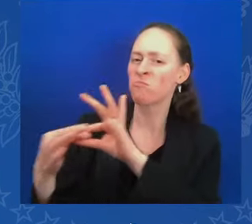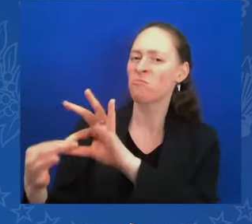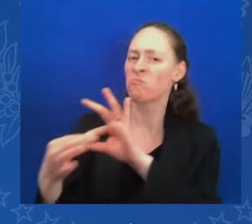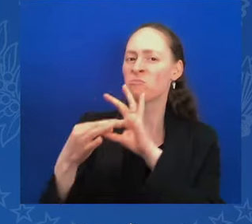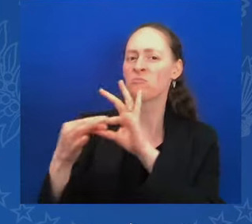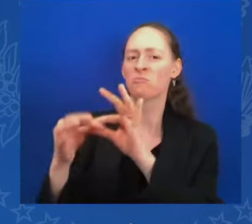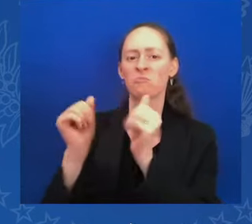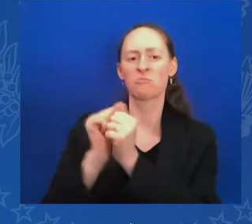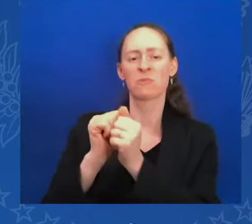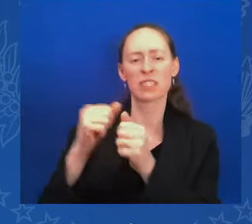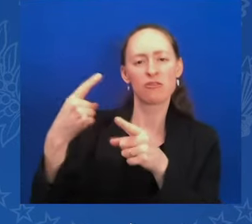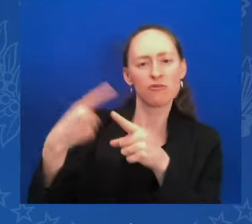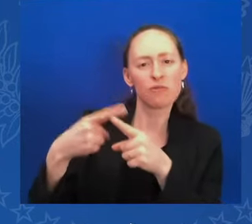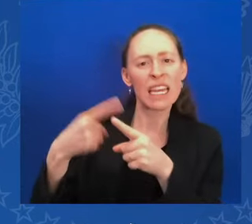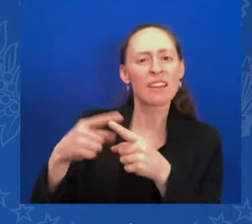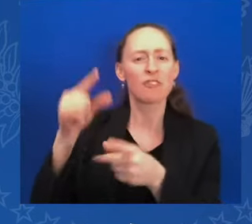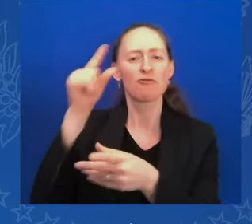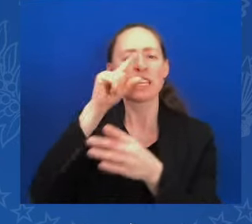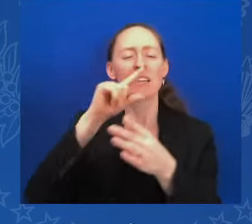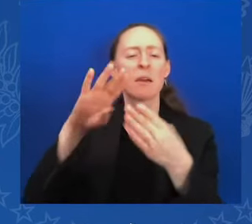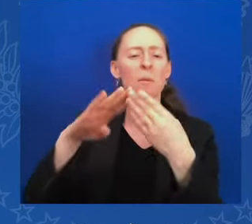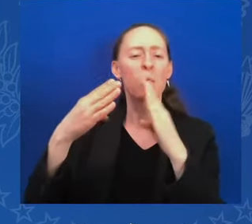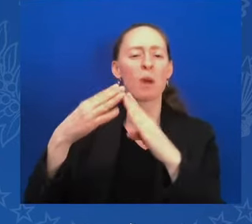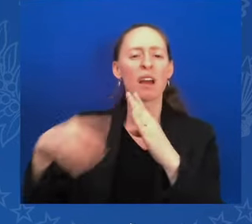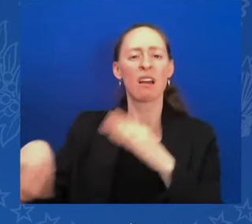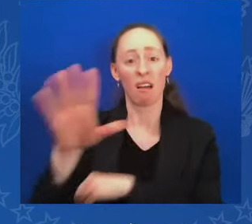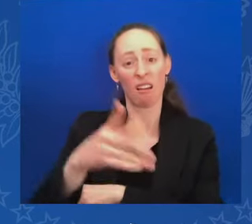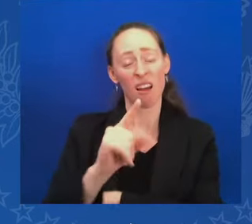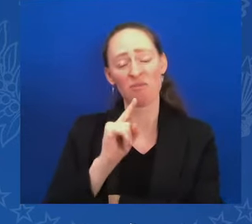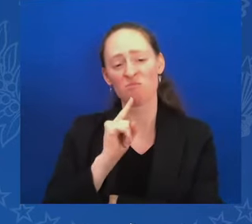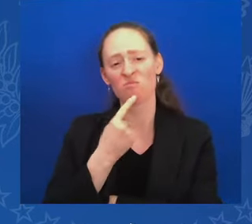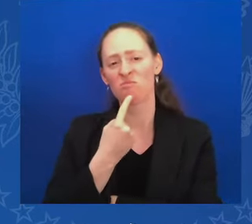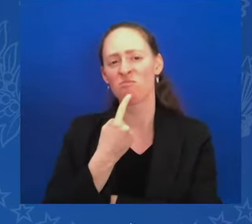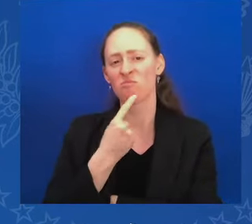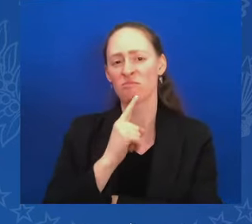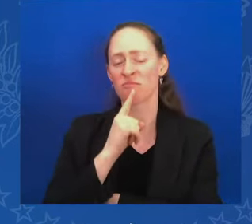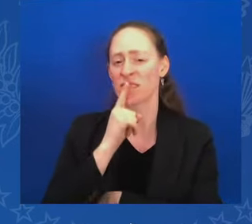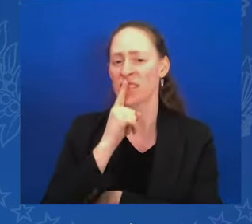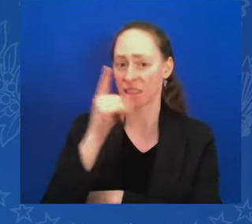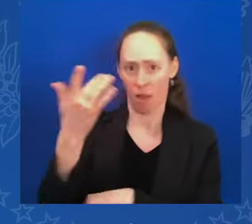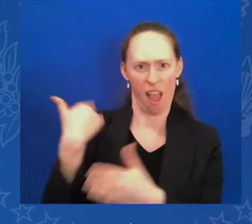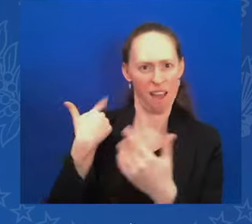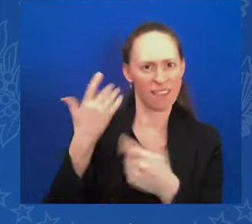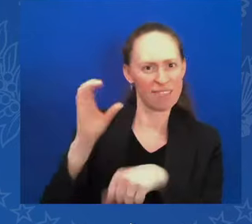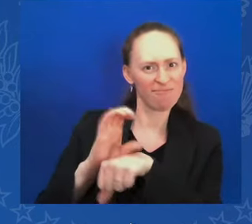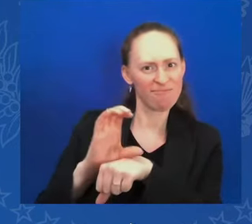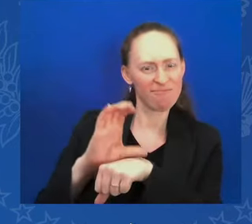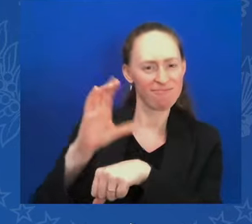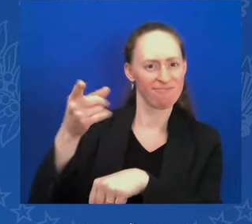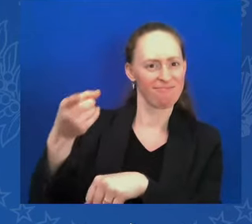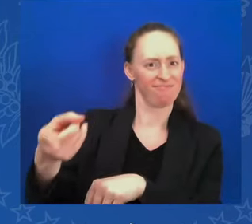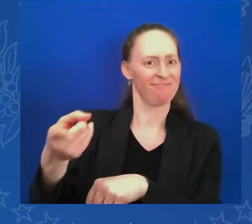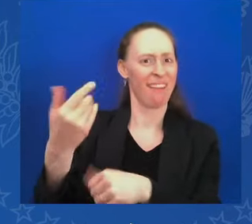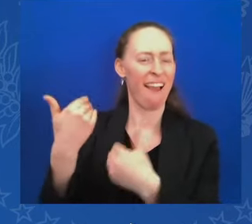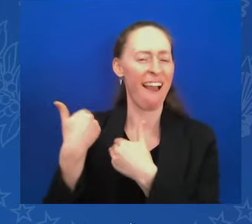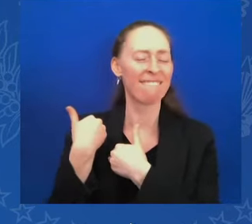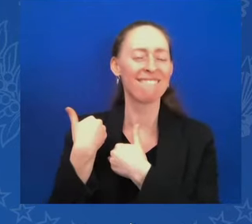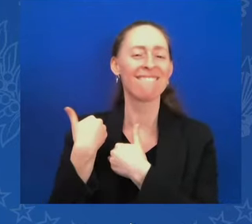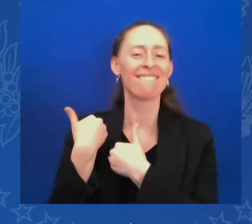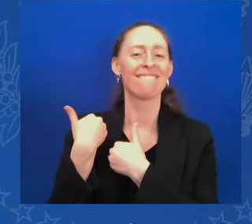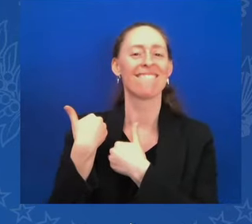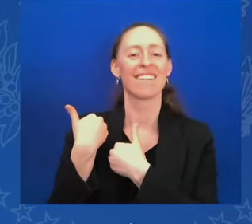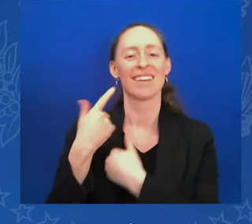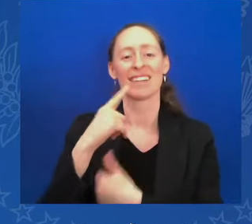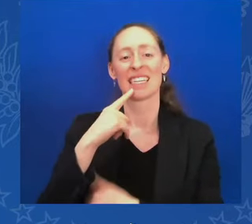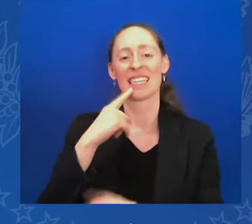real, in the church there as well. And I think if there were, I forget the exact number of votes, but